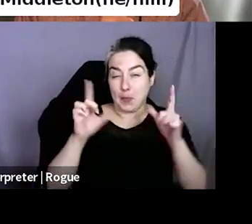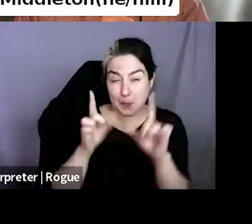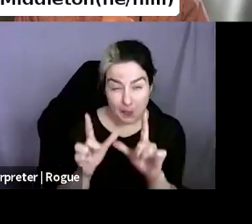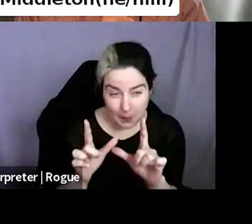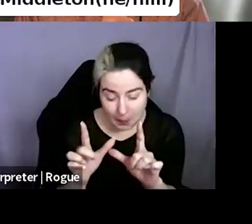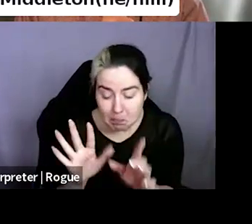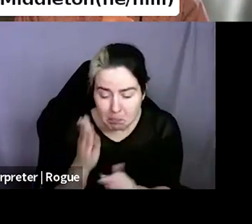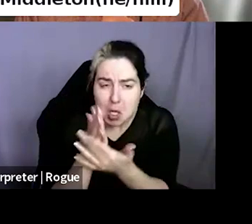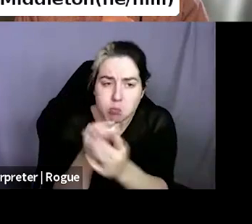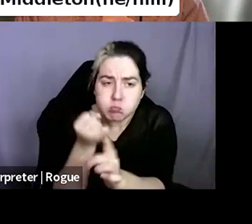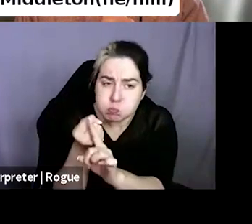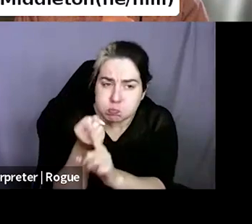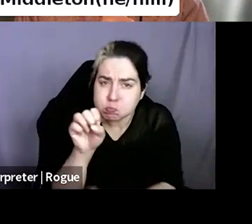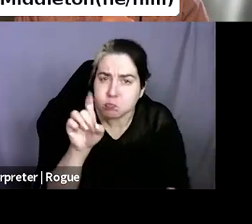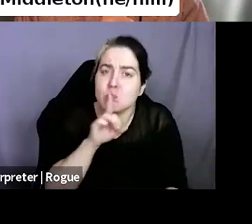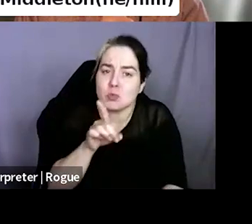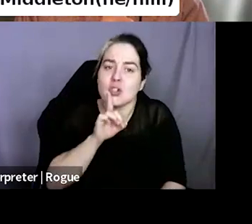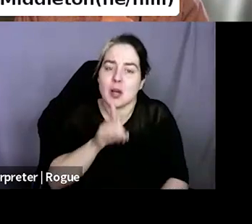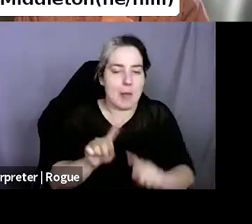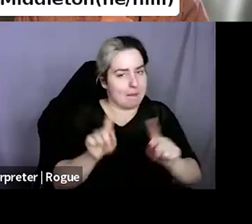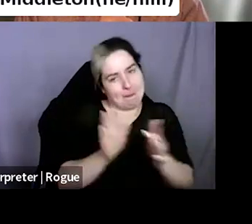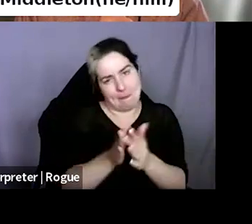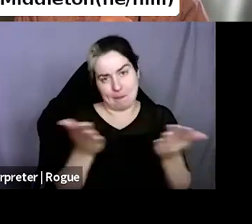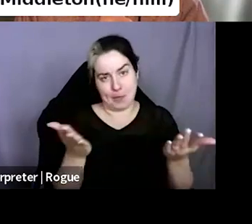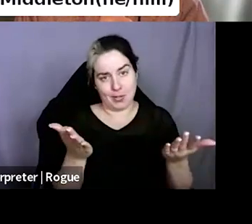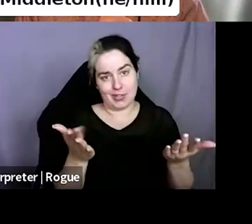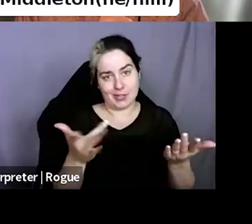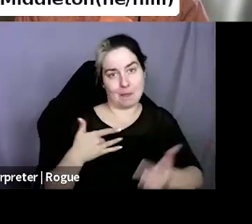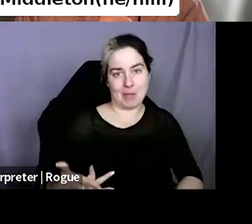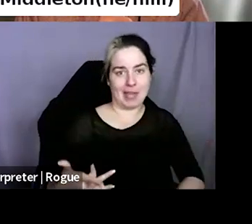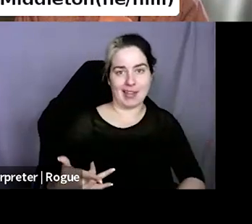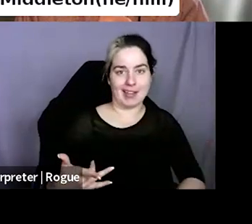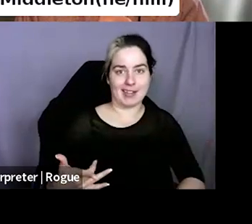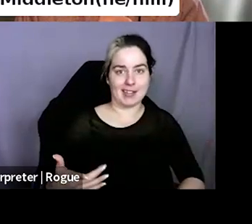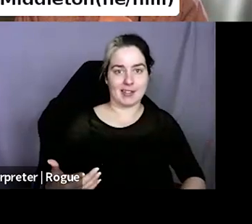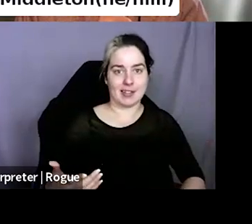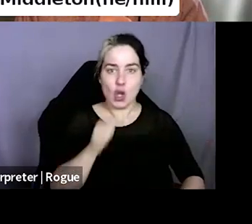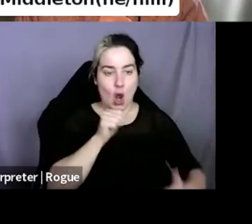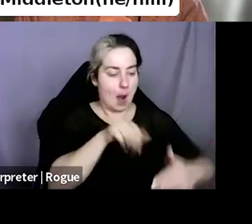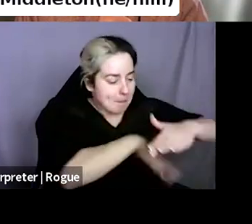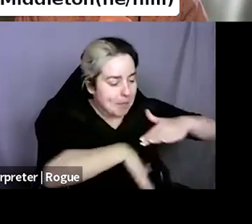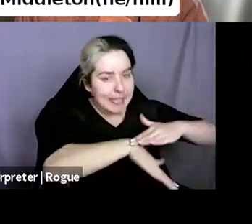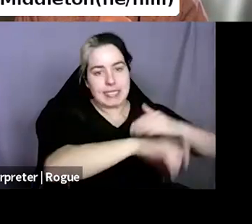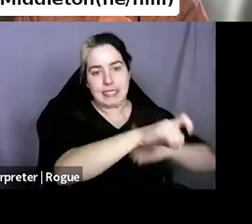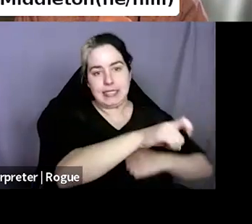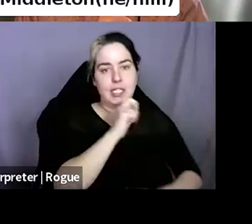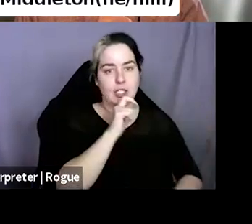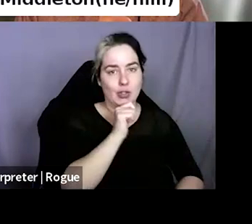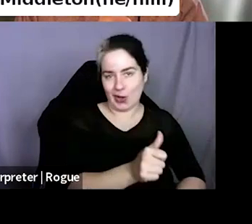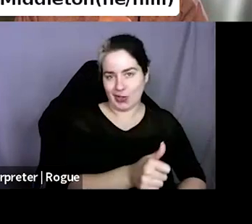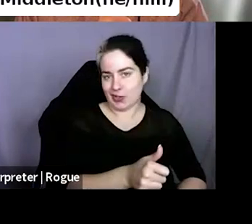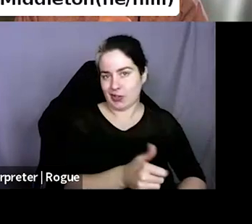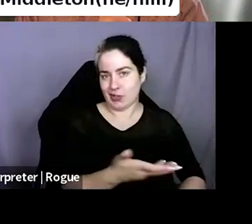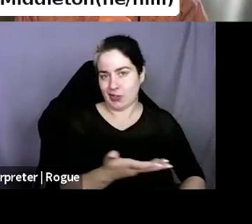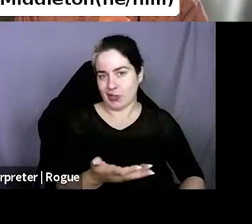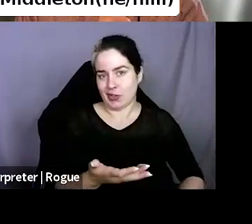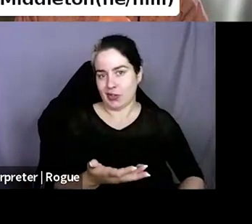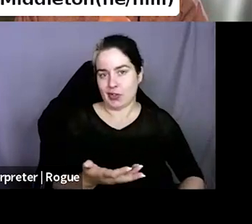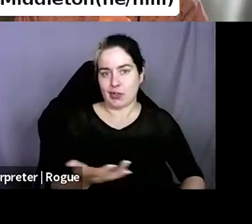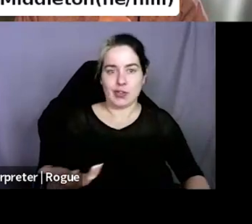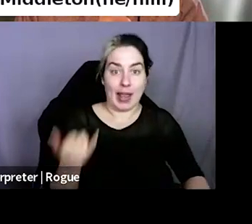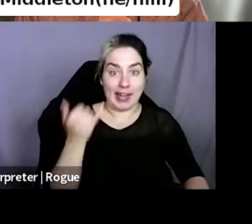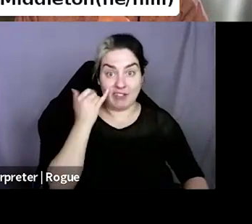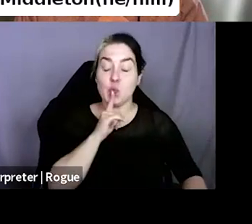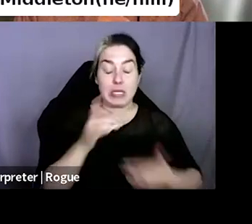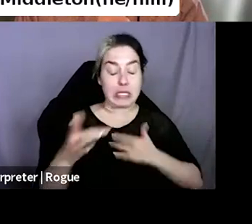impact, but books are for most people, a luxury item. Um, and if you're super price conscious, you're probably shopping Amazon